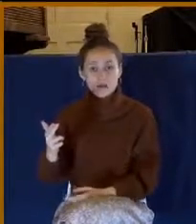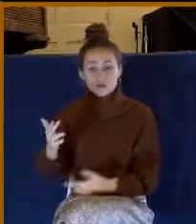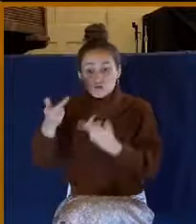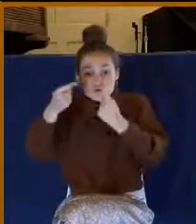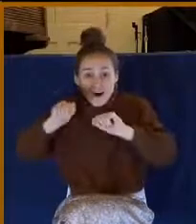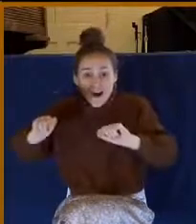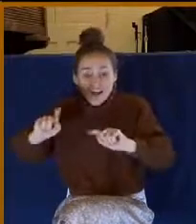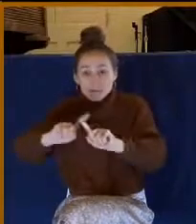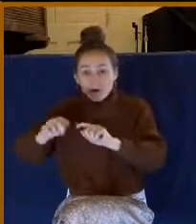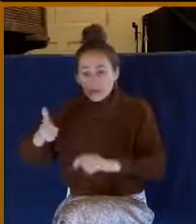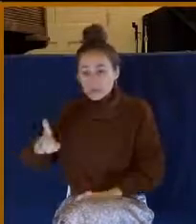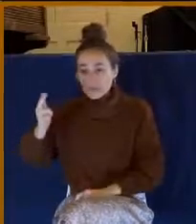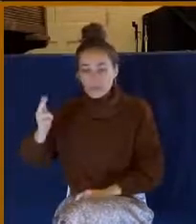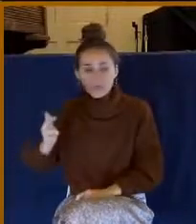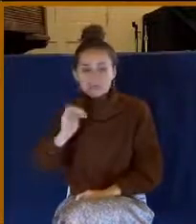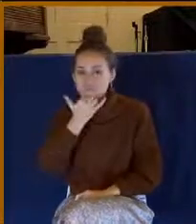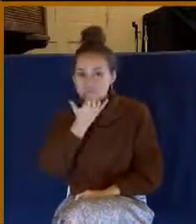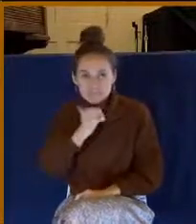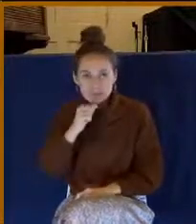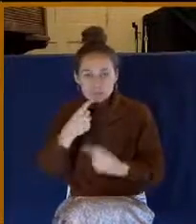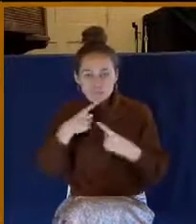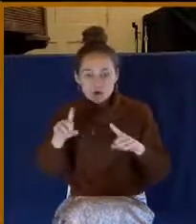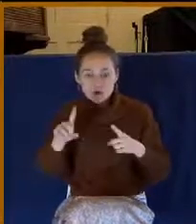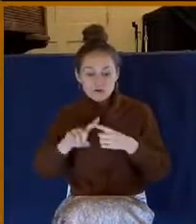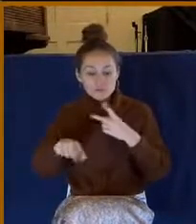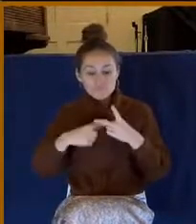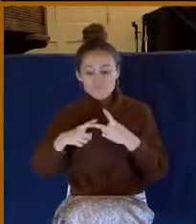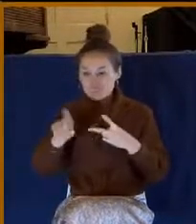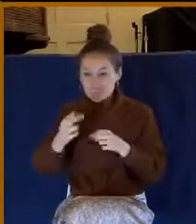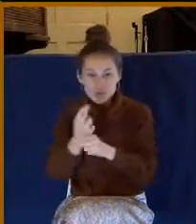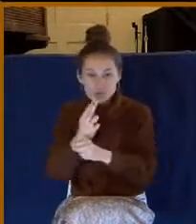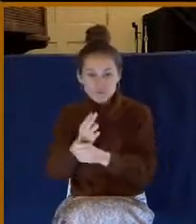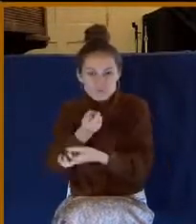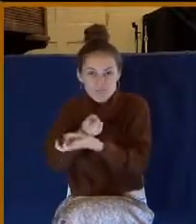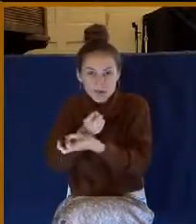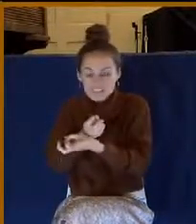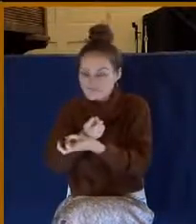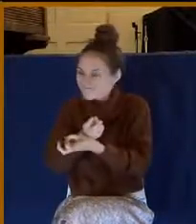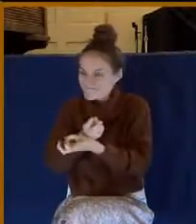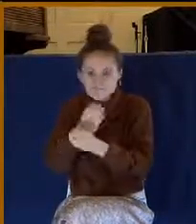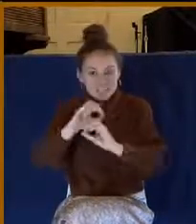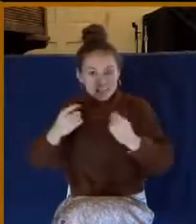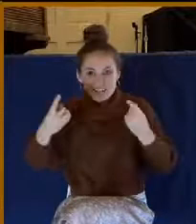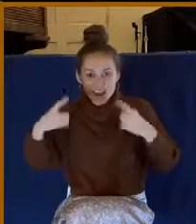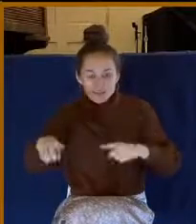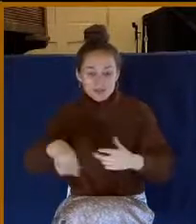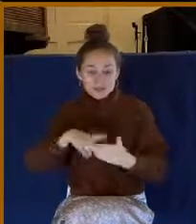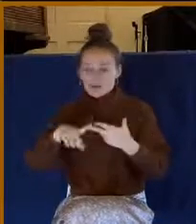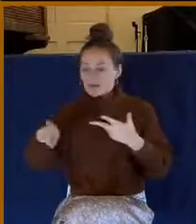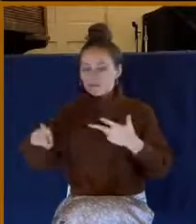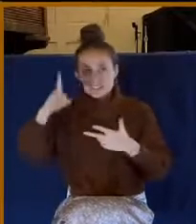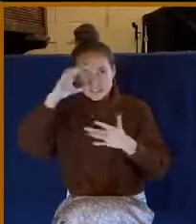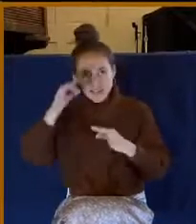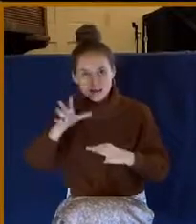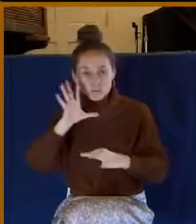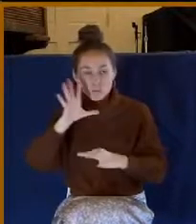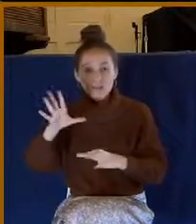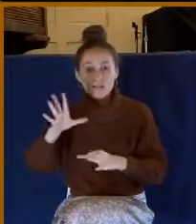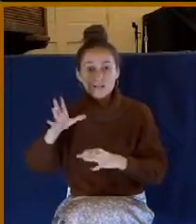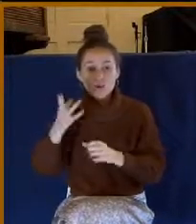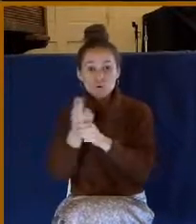and it didn't work. And then he took poison, and nothing happened. And then he decided that he was going to hang himself, but the rope broke.